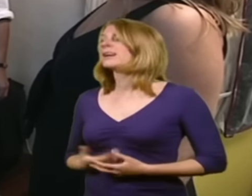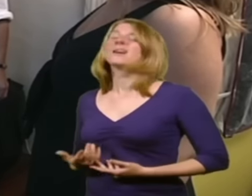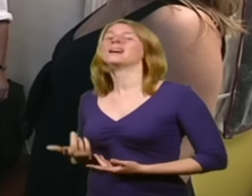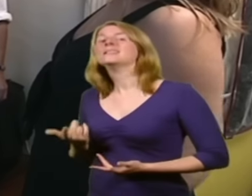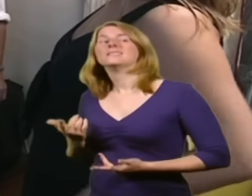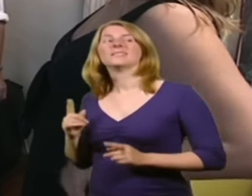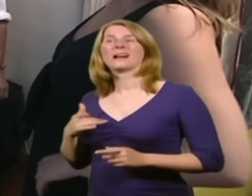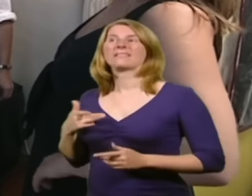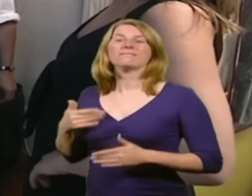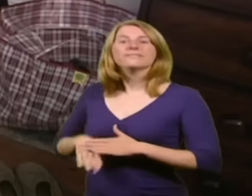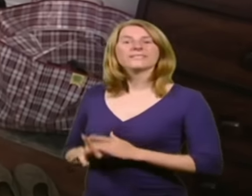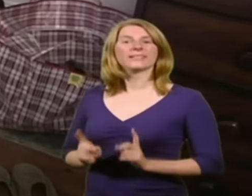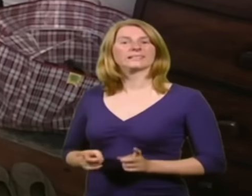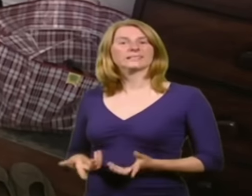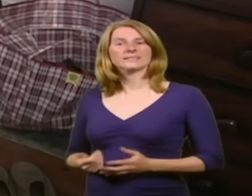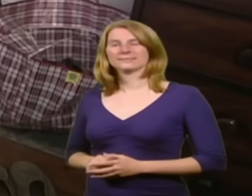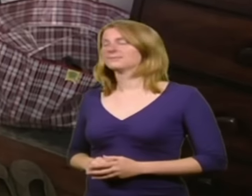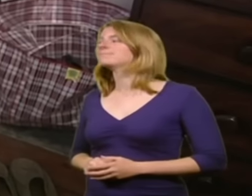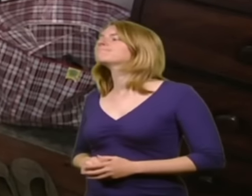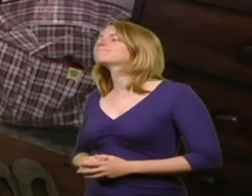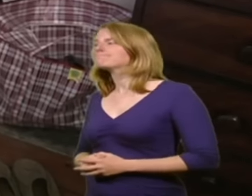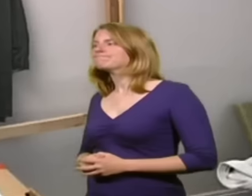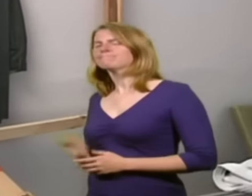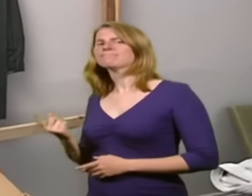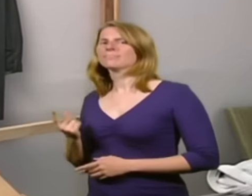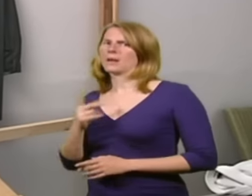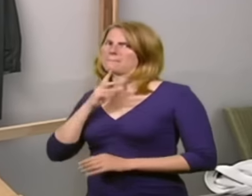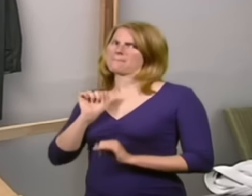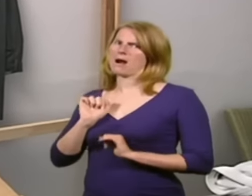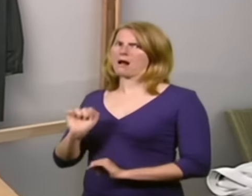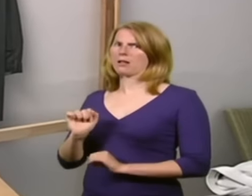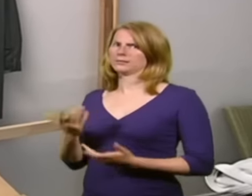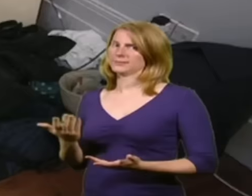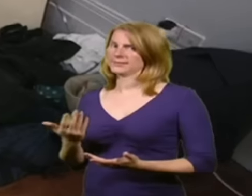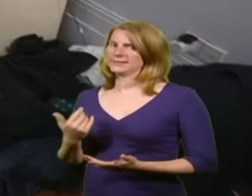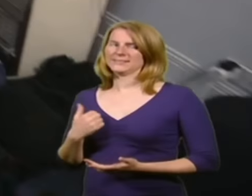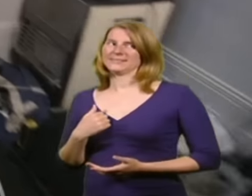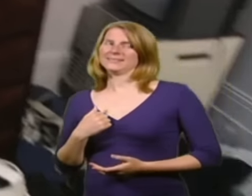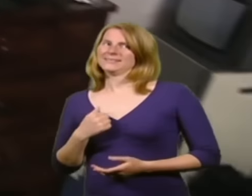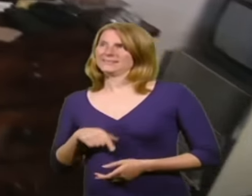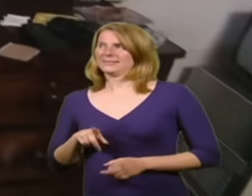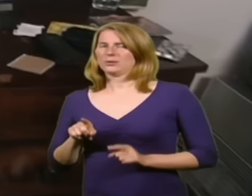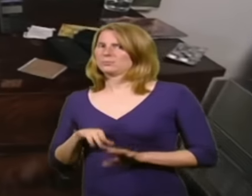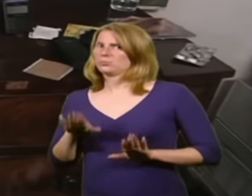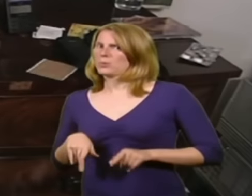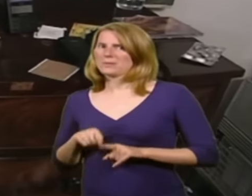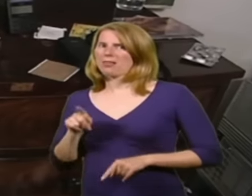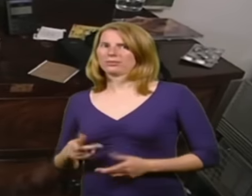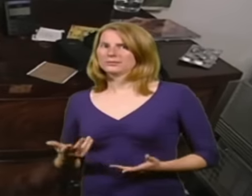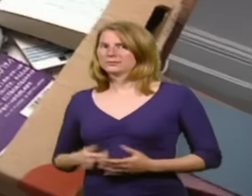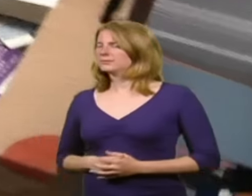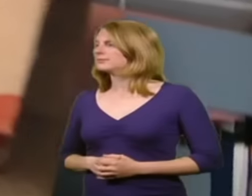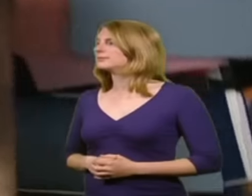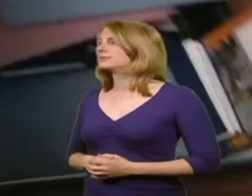least. It's very, very male. When I was here, it wasn't like this. The truth is you are trying to sell your house. And this is no way to present a room.